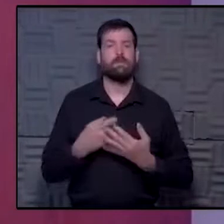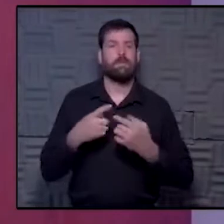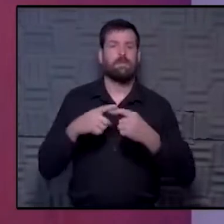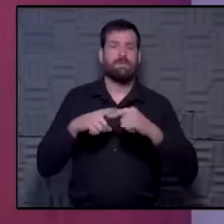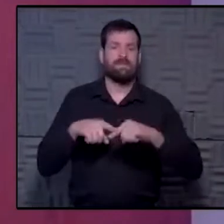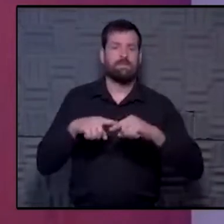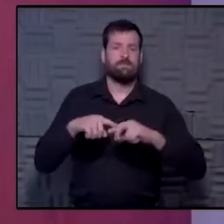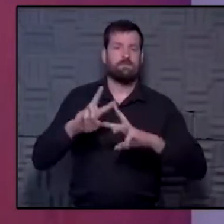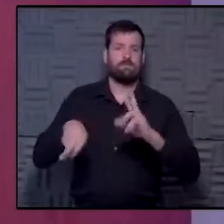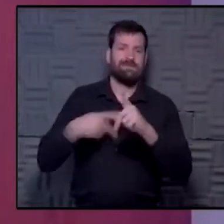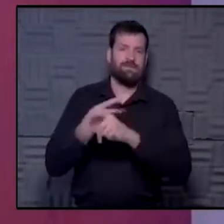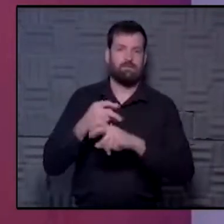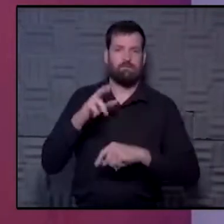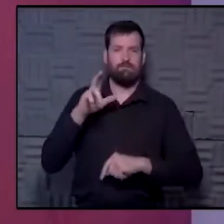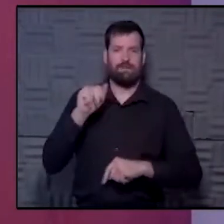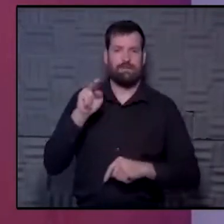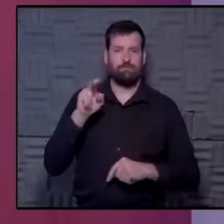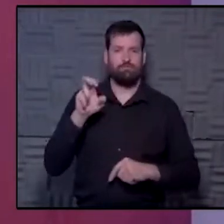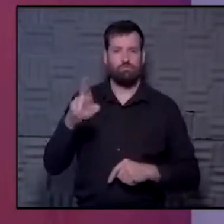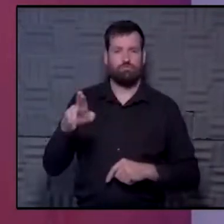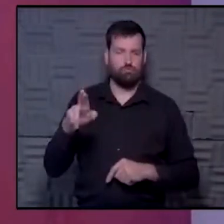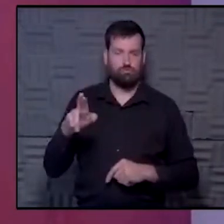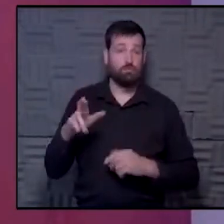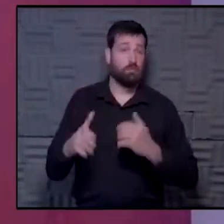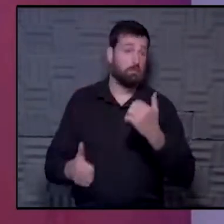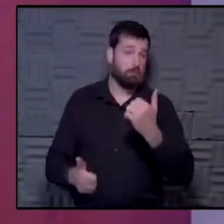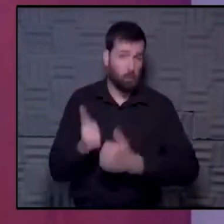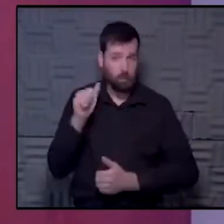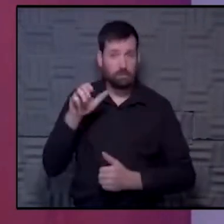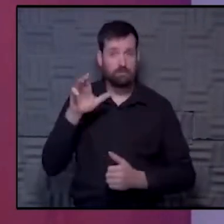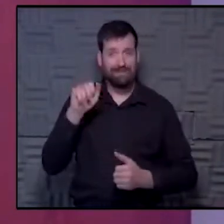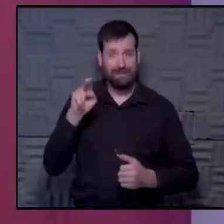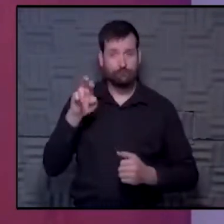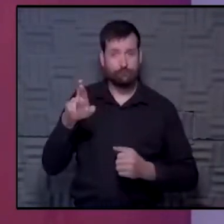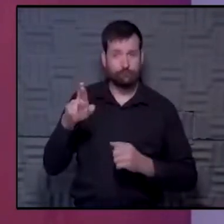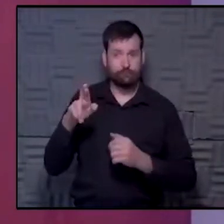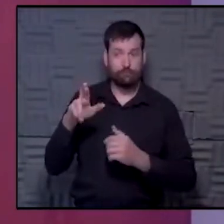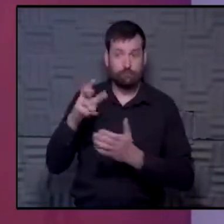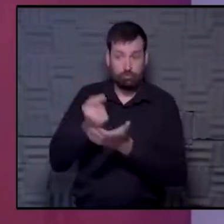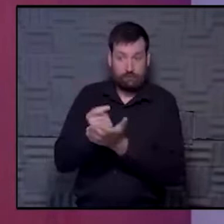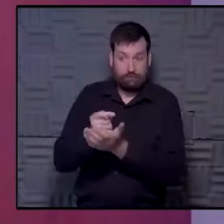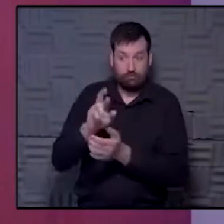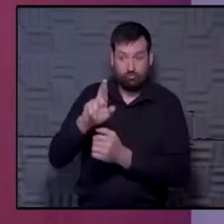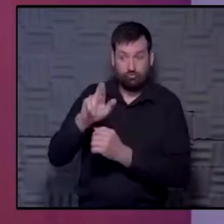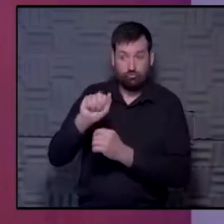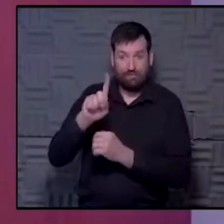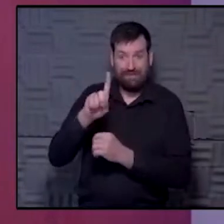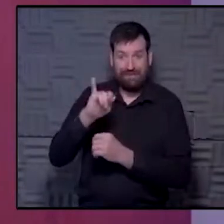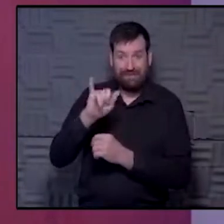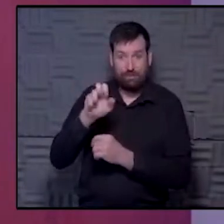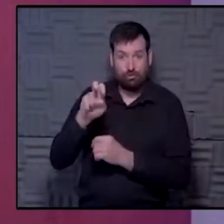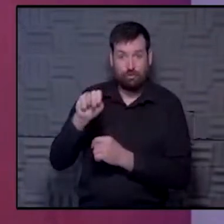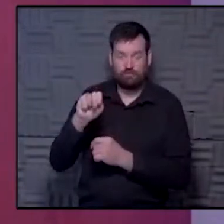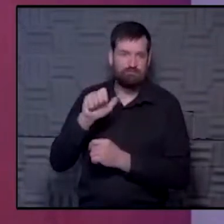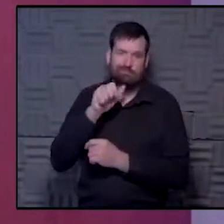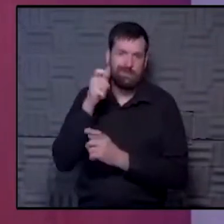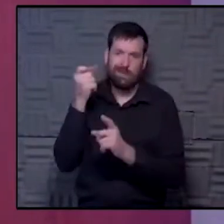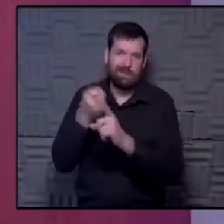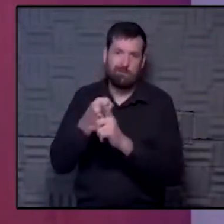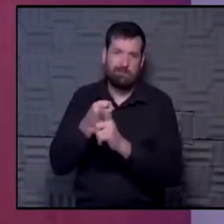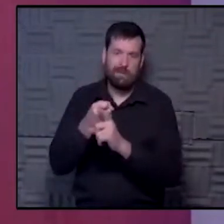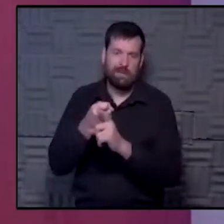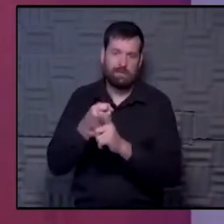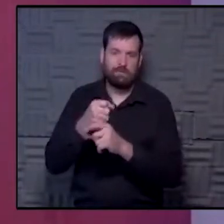the type of cancer. Most cancers treated with radiation, there's not a huge impact on the immune system.